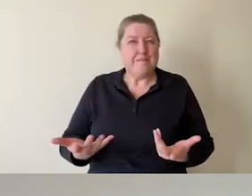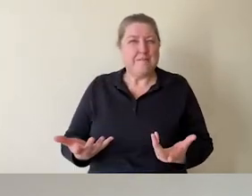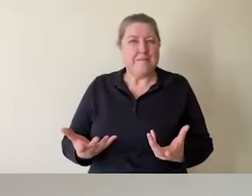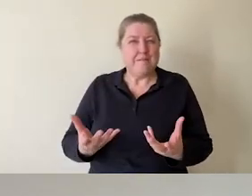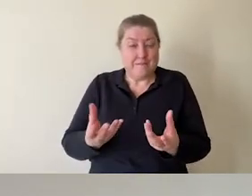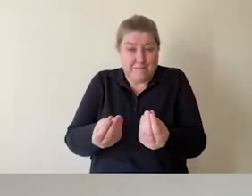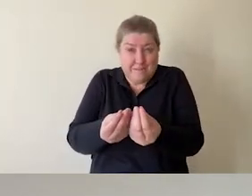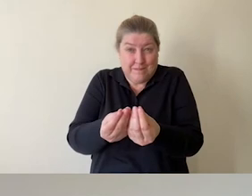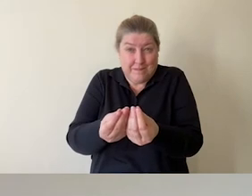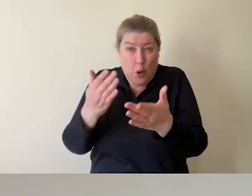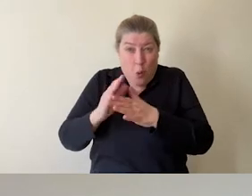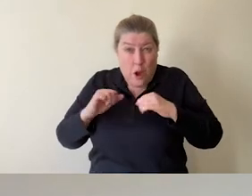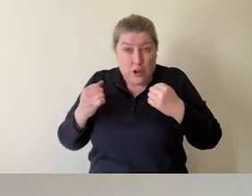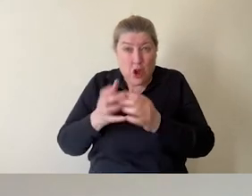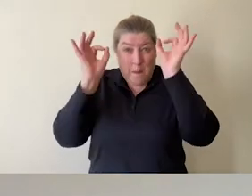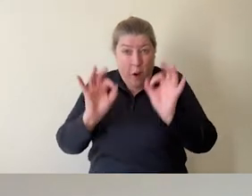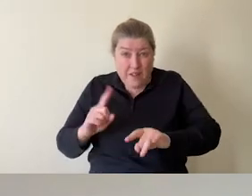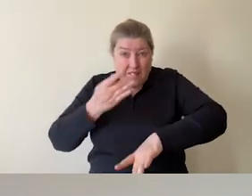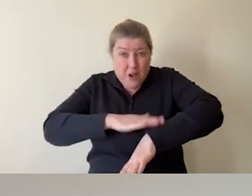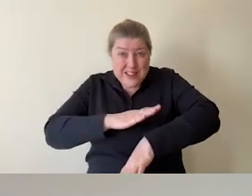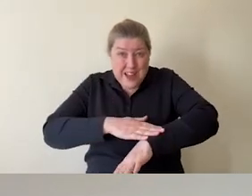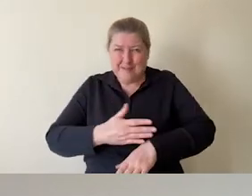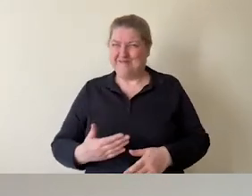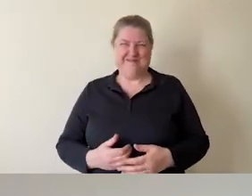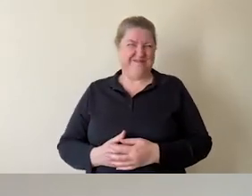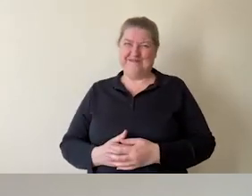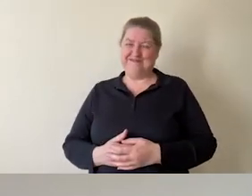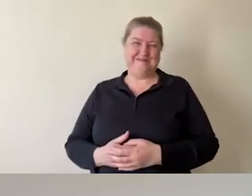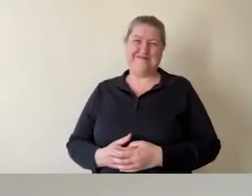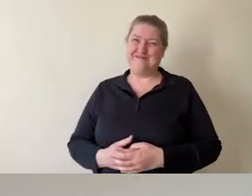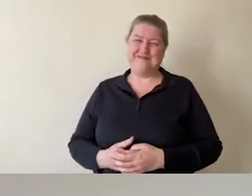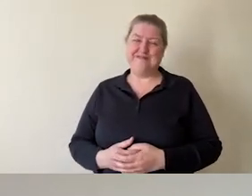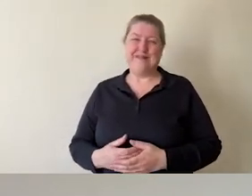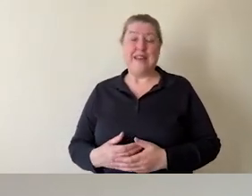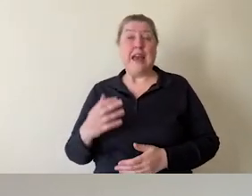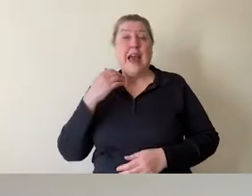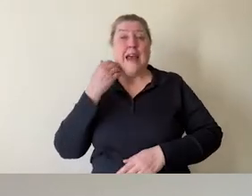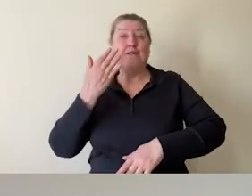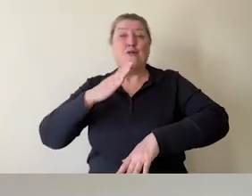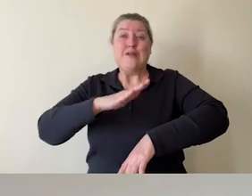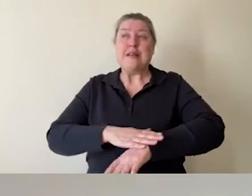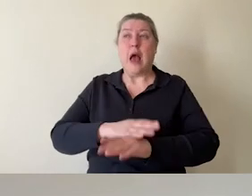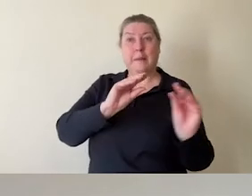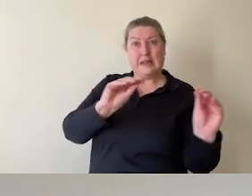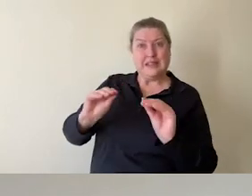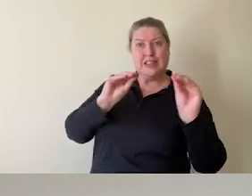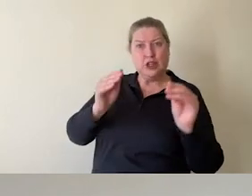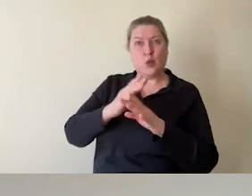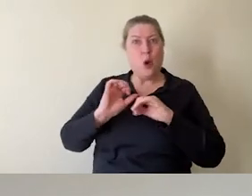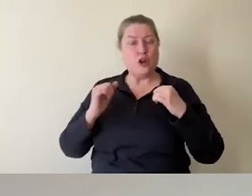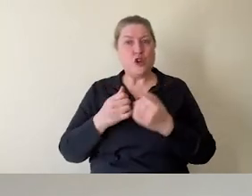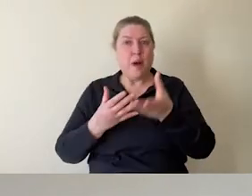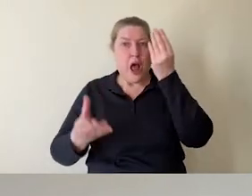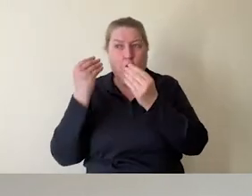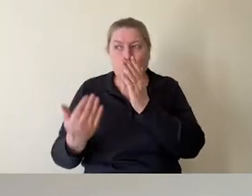workshops are ever perfect the first time we do them. Every time I teach a workshop, I learn something new.